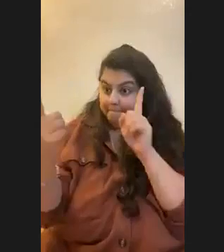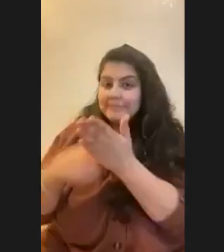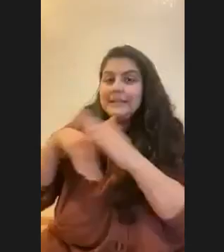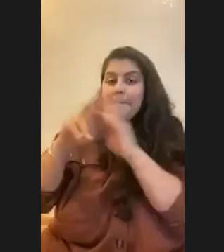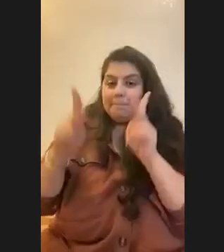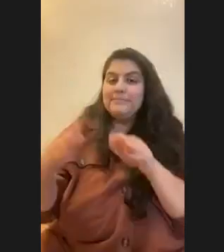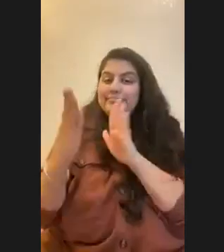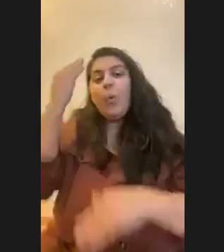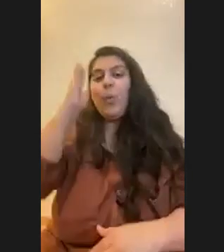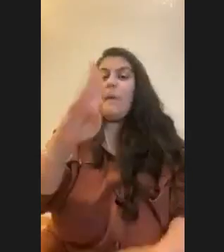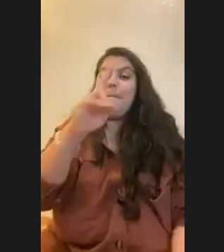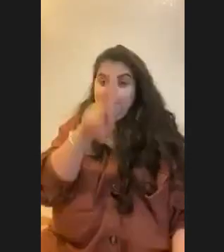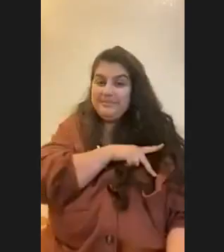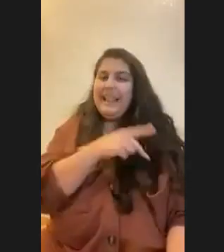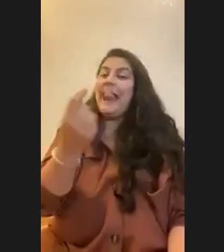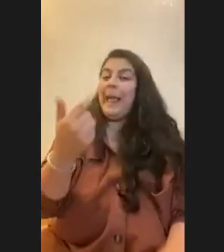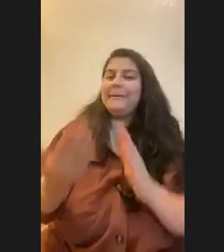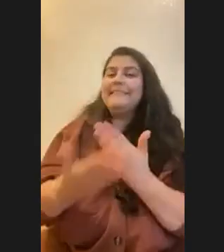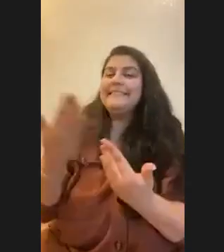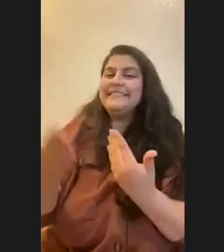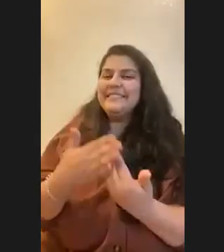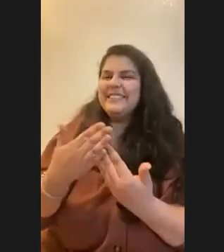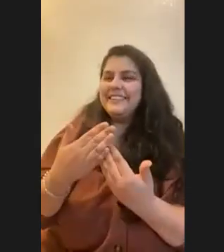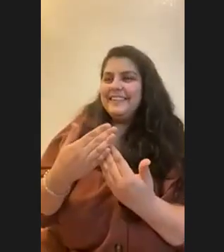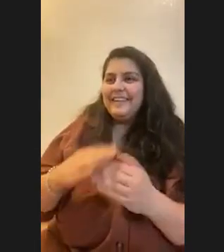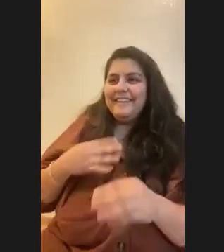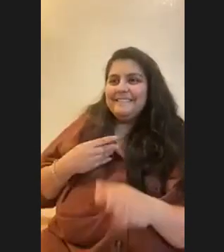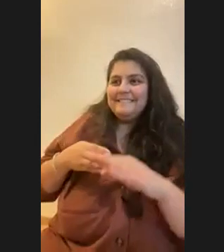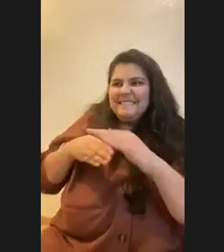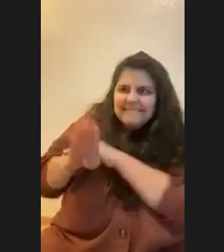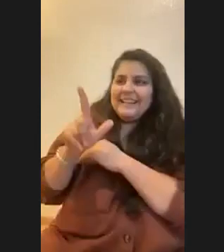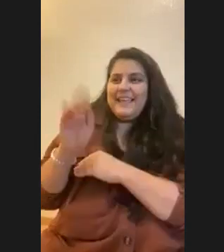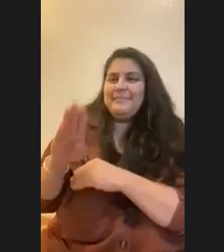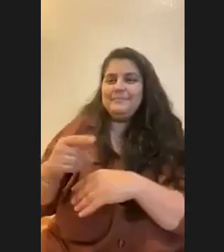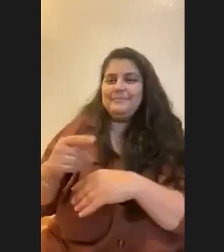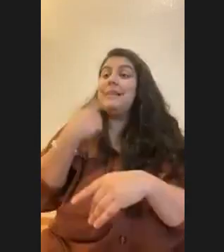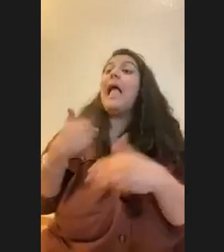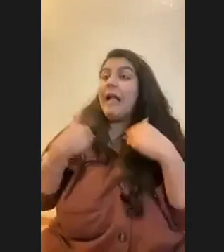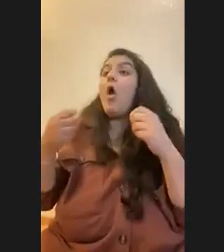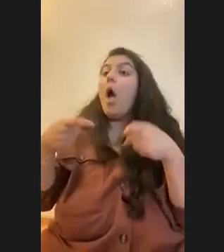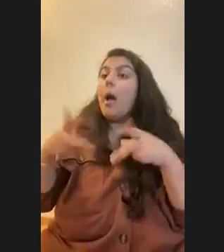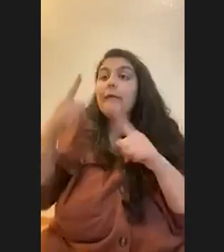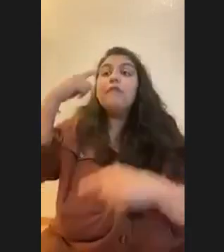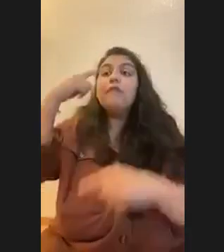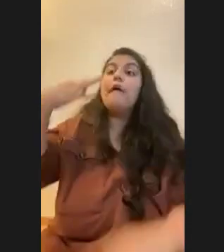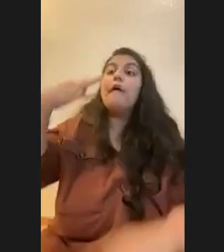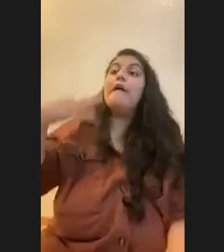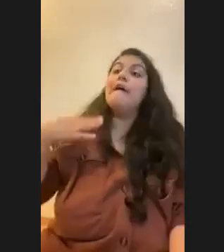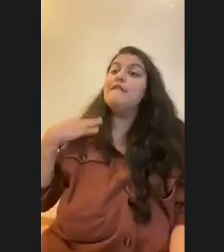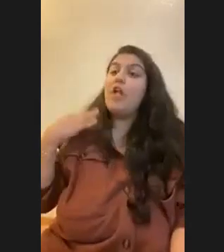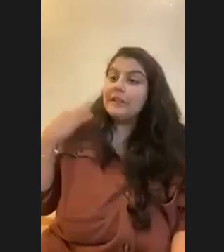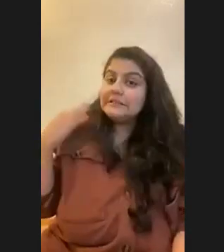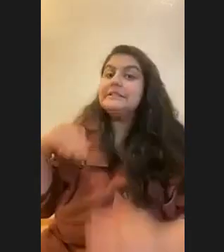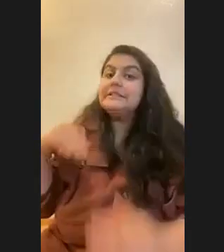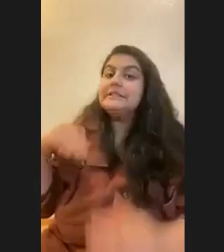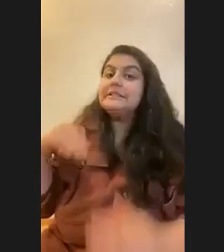personality, it's a little easier to kind of wedge into, Oh, well, do you have any opportunities for volunteer work in the lab? Cause at that point, like they